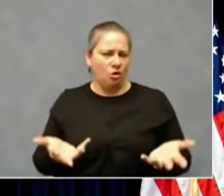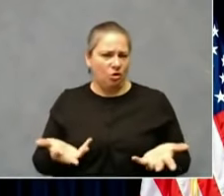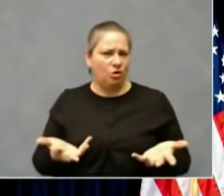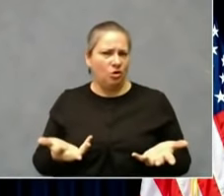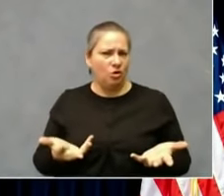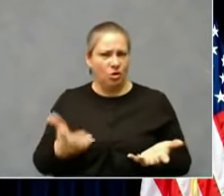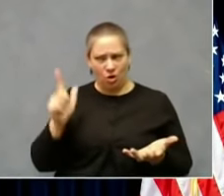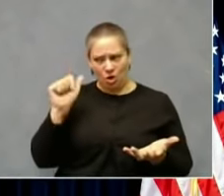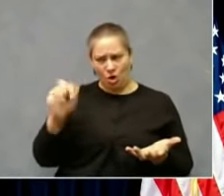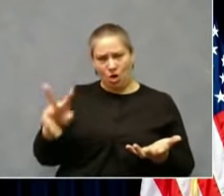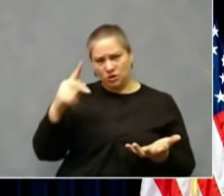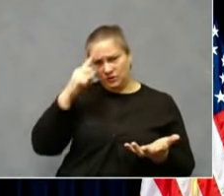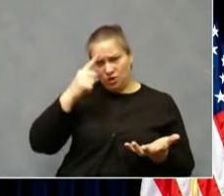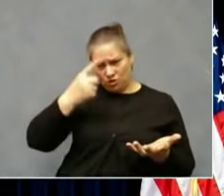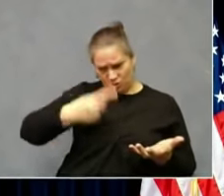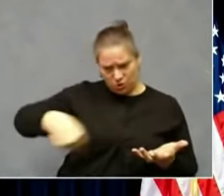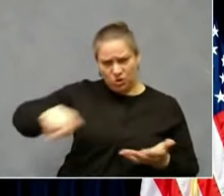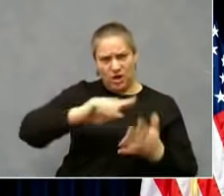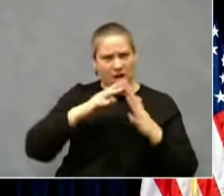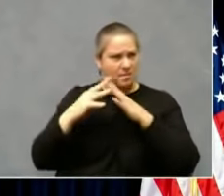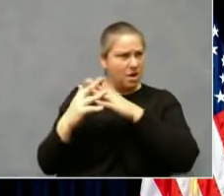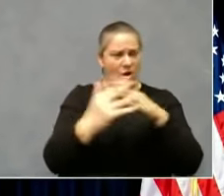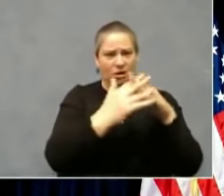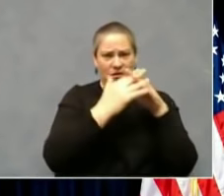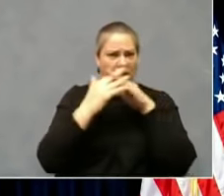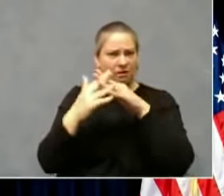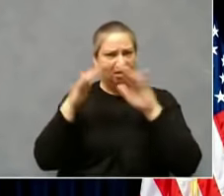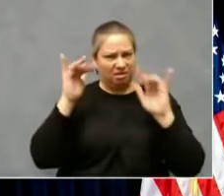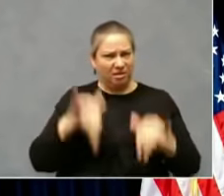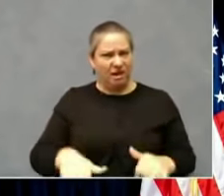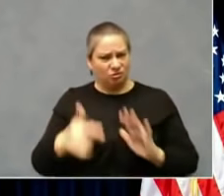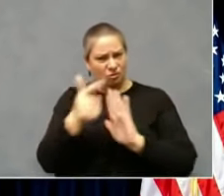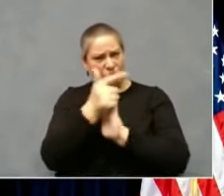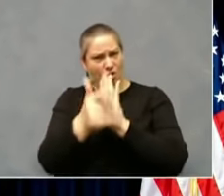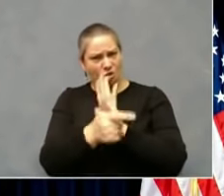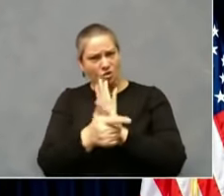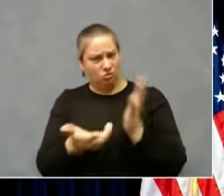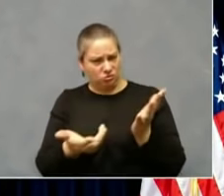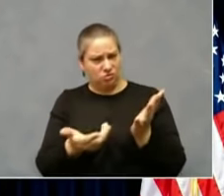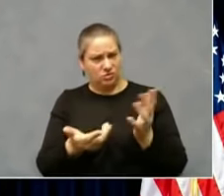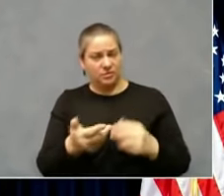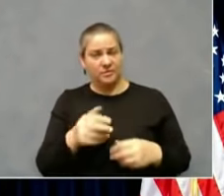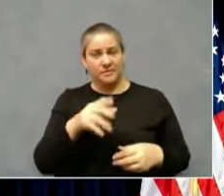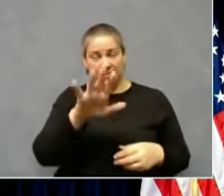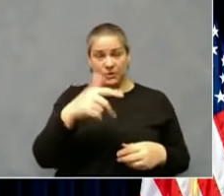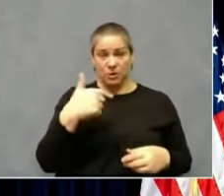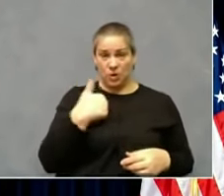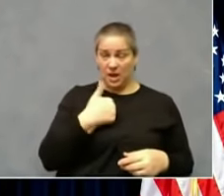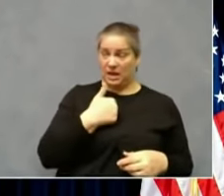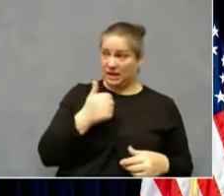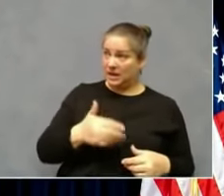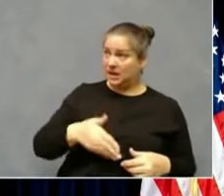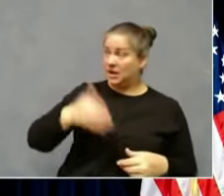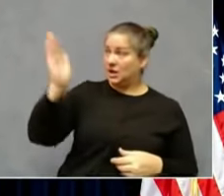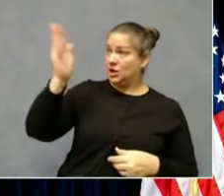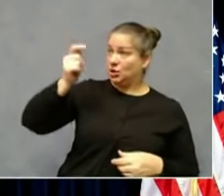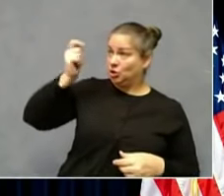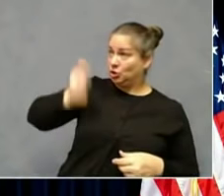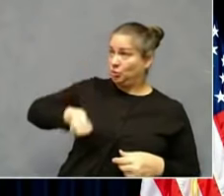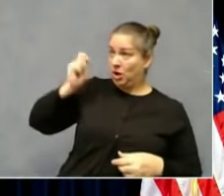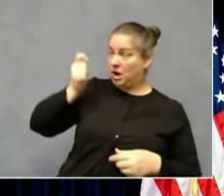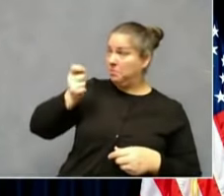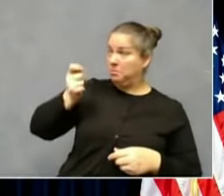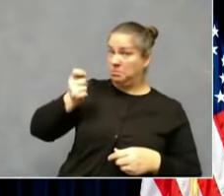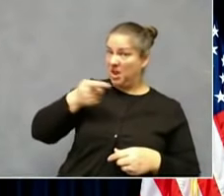America. Basically, what it's saying is, I can take a case all the way to the Supreme Court, lose, and if I don't like it, just do what I want